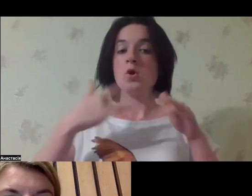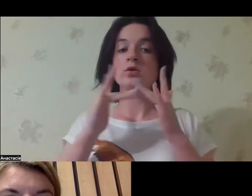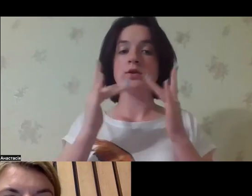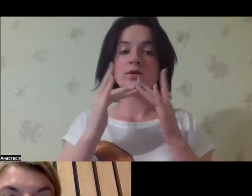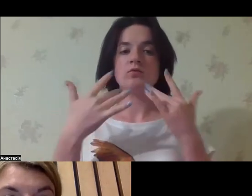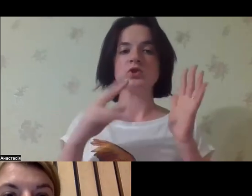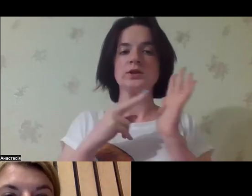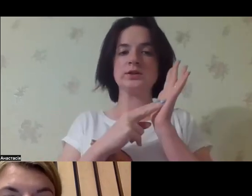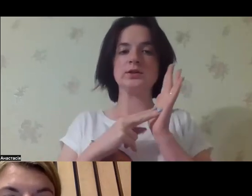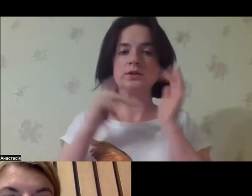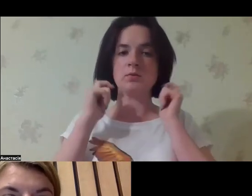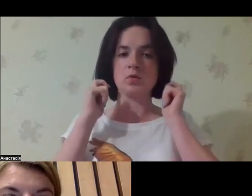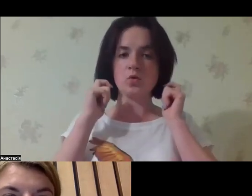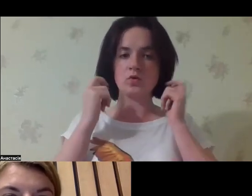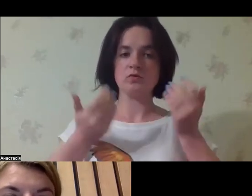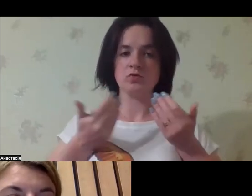Almost seven years.